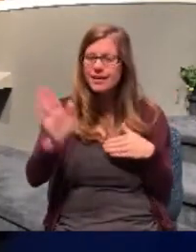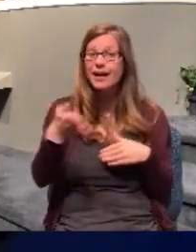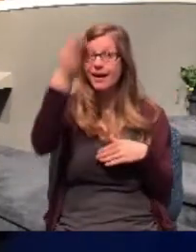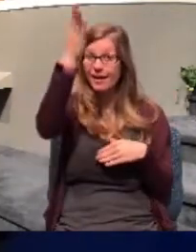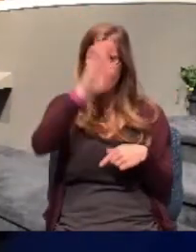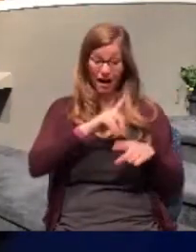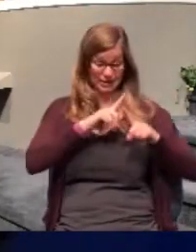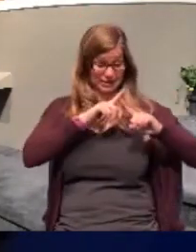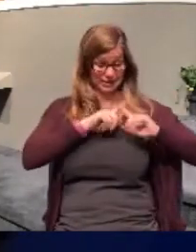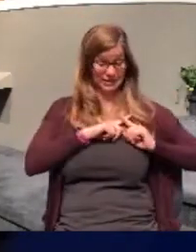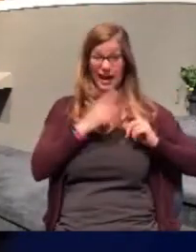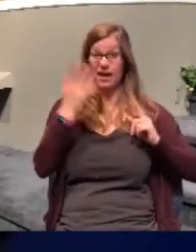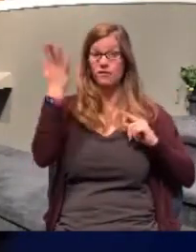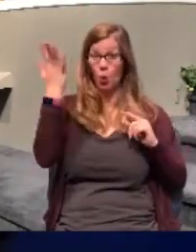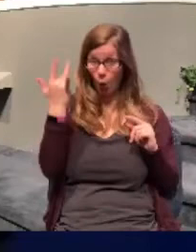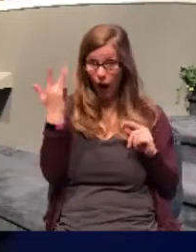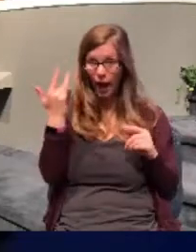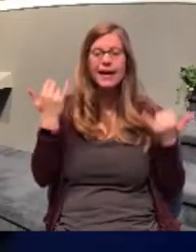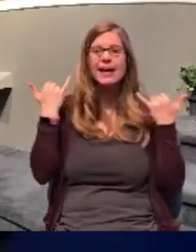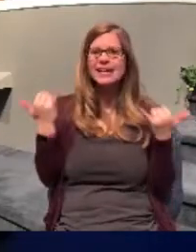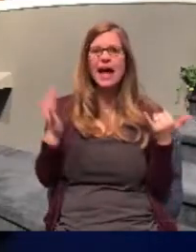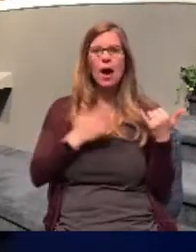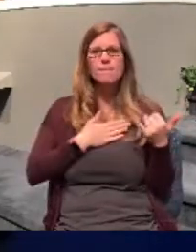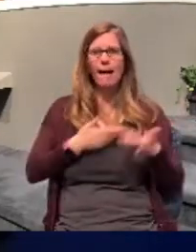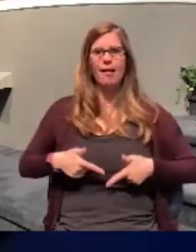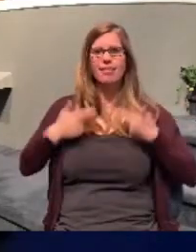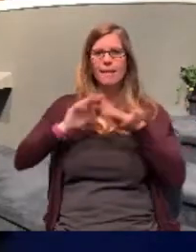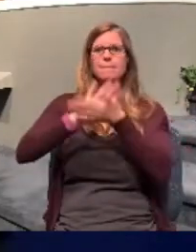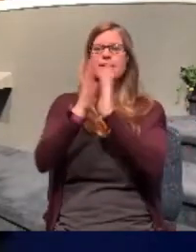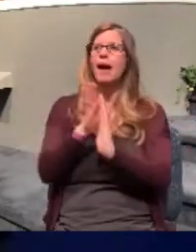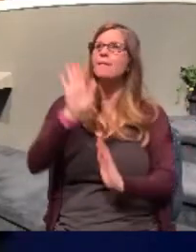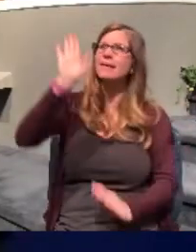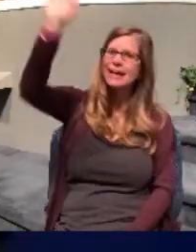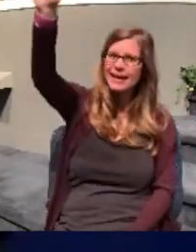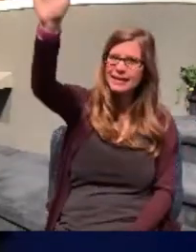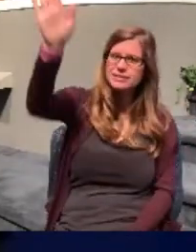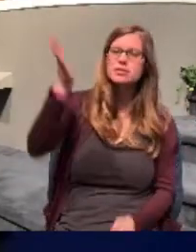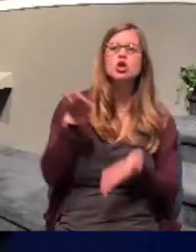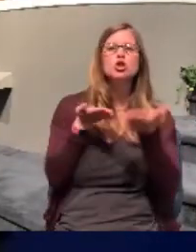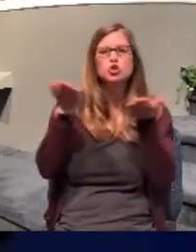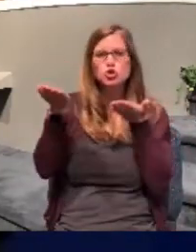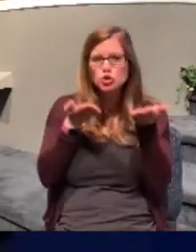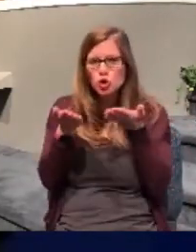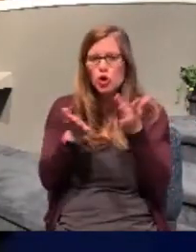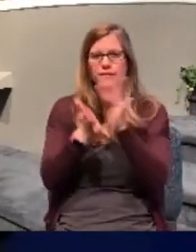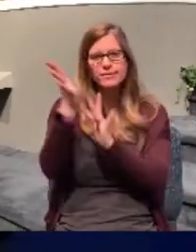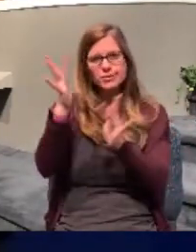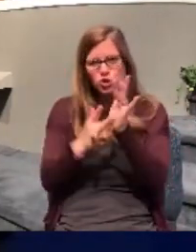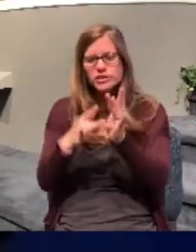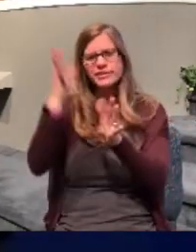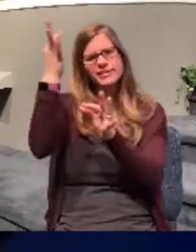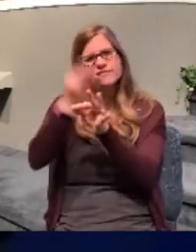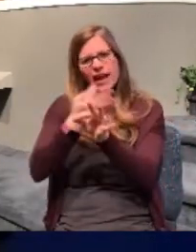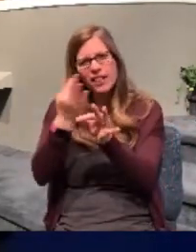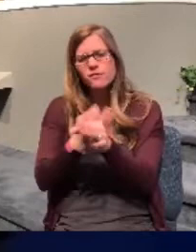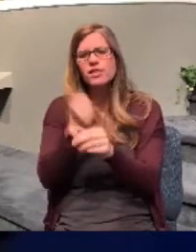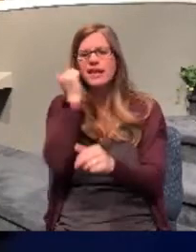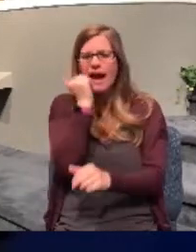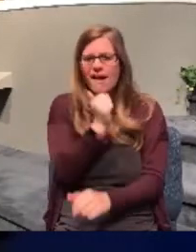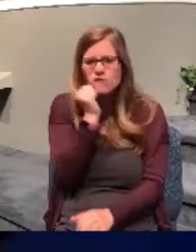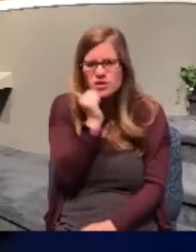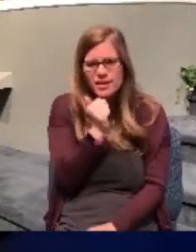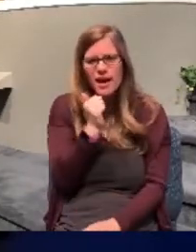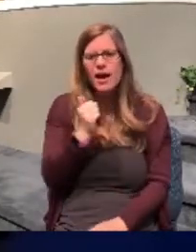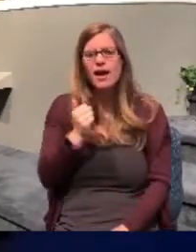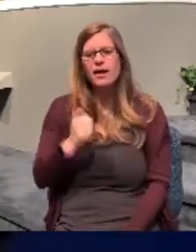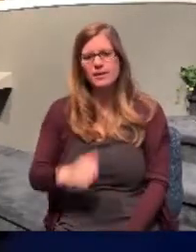will then in turn give our life to him and serve him faithfully. And that's why Lydia here opened her